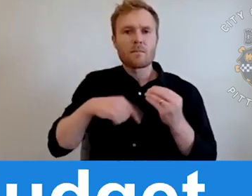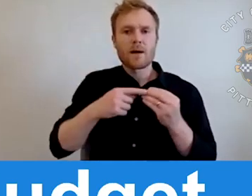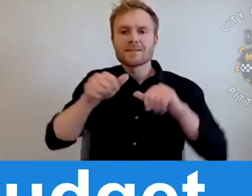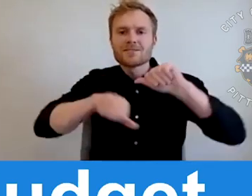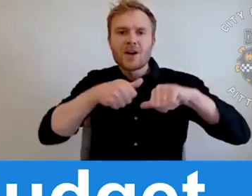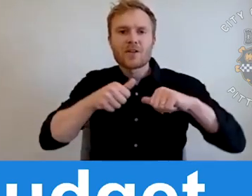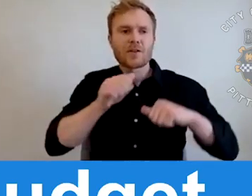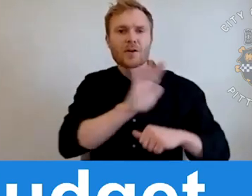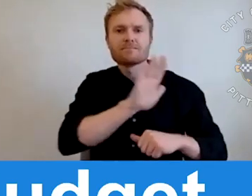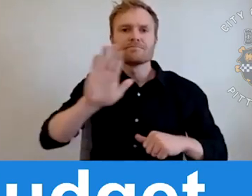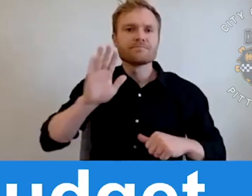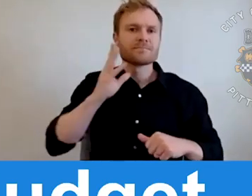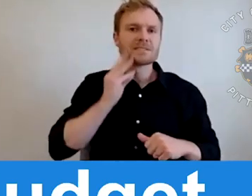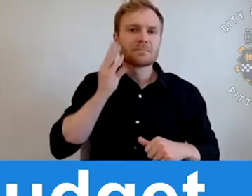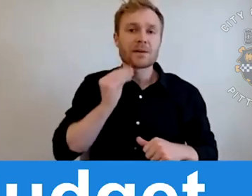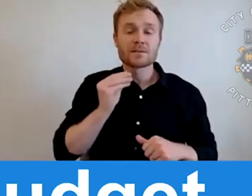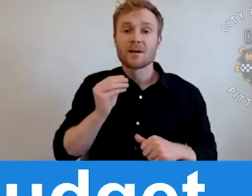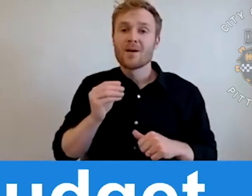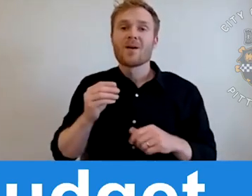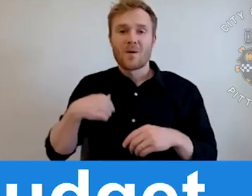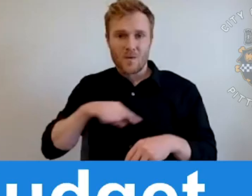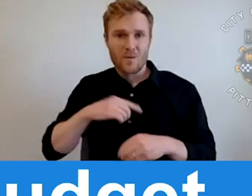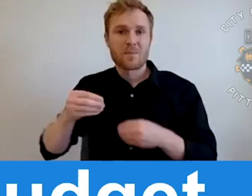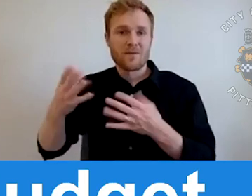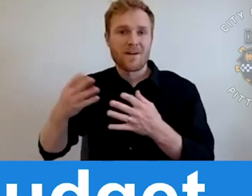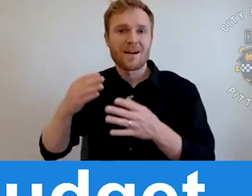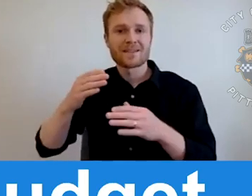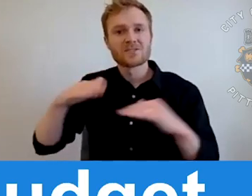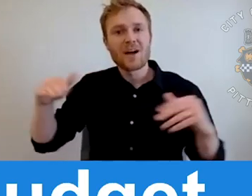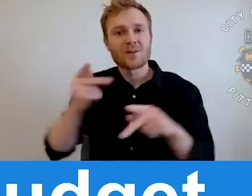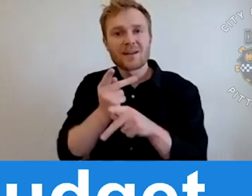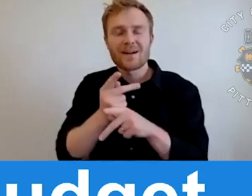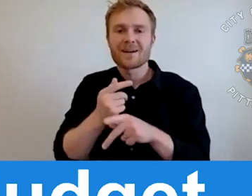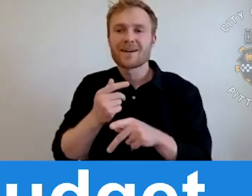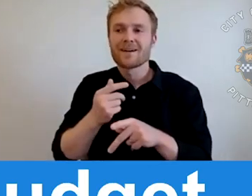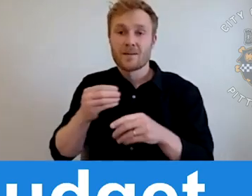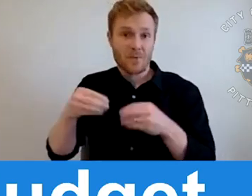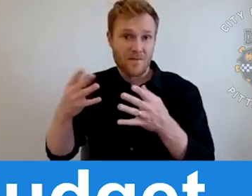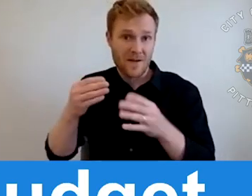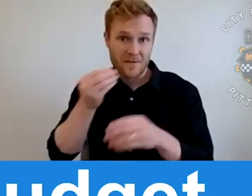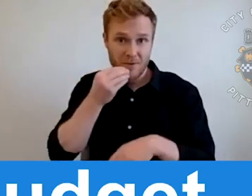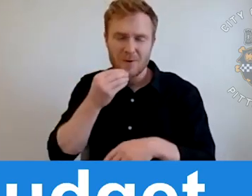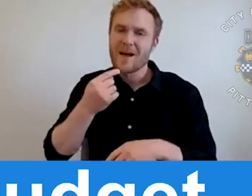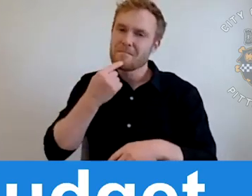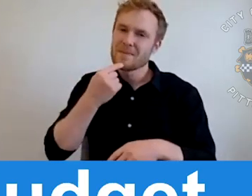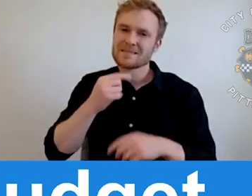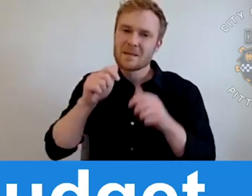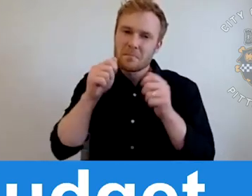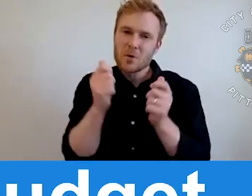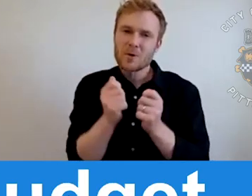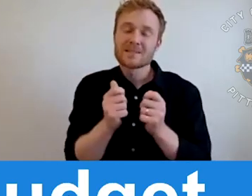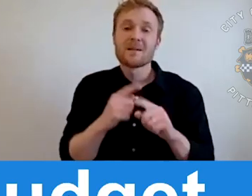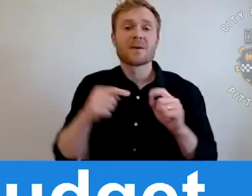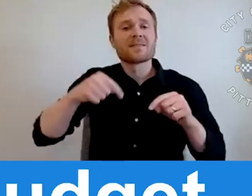We provide food. I personally miss the pierogies. But this year with COVID-19 we needed to kind of switch things up. So we're doing three meetings on different